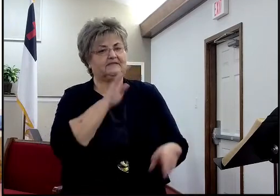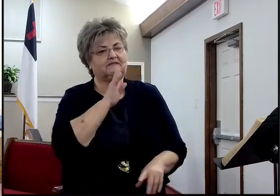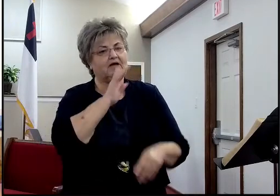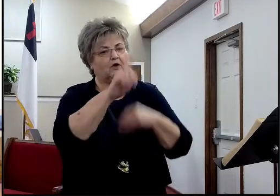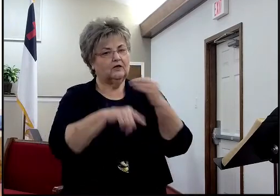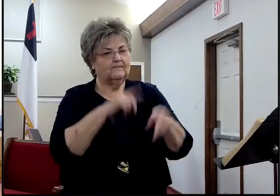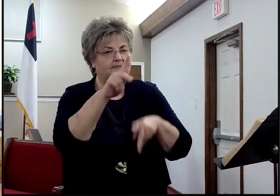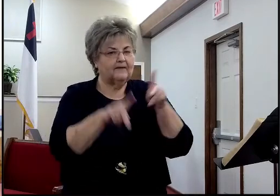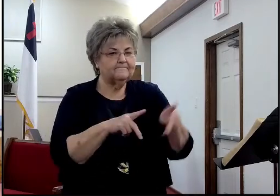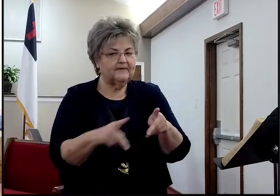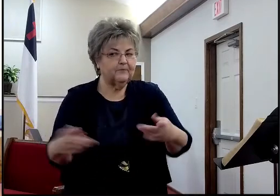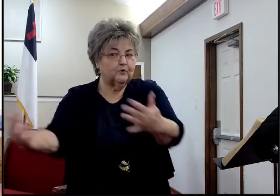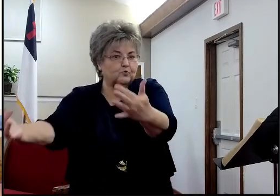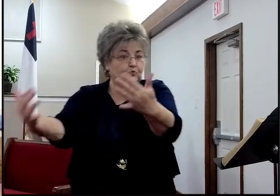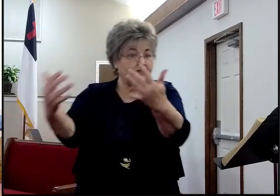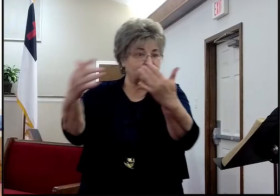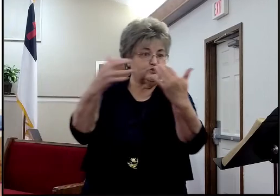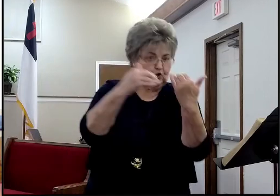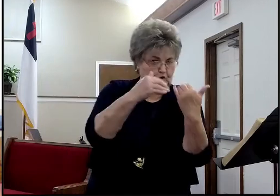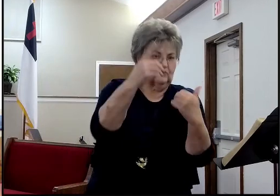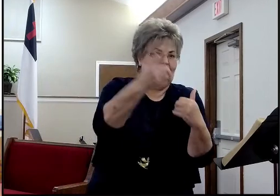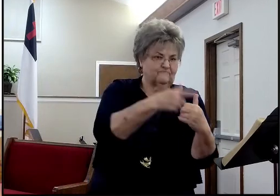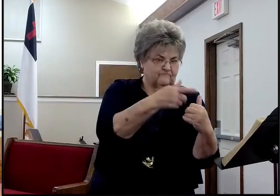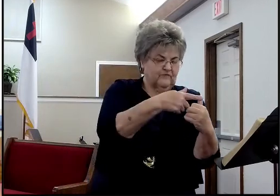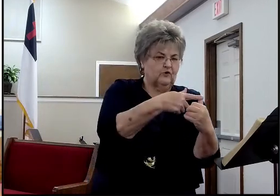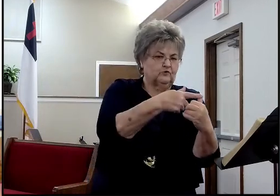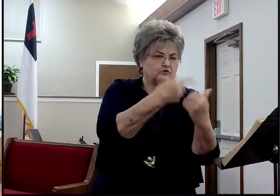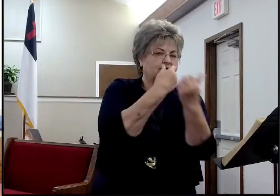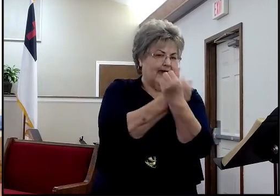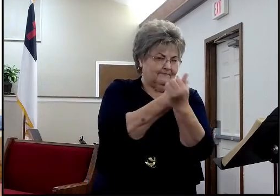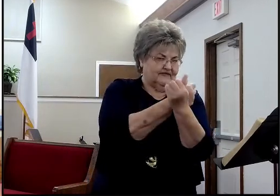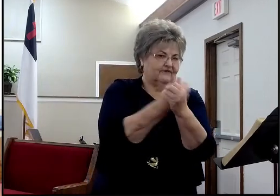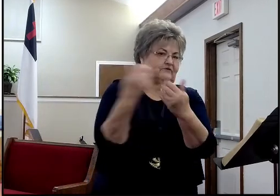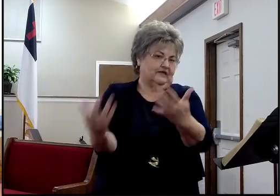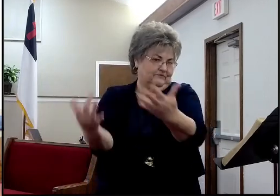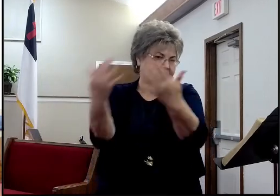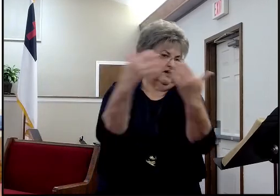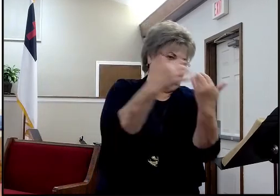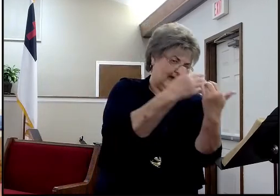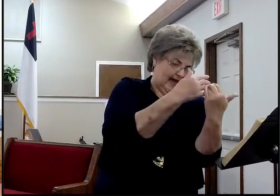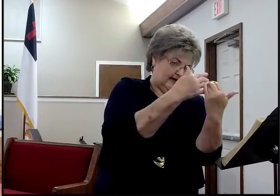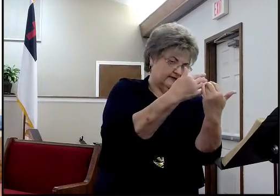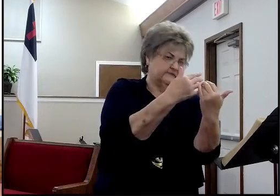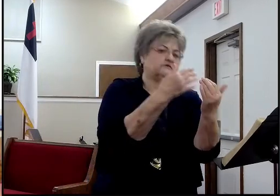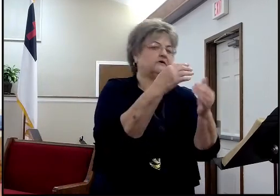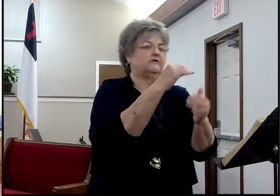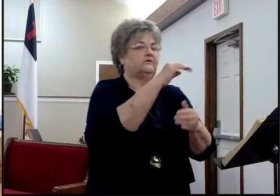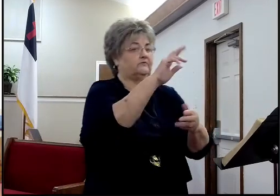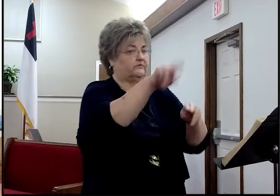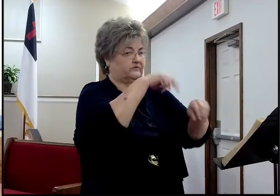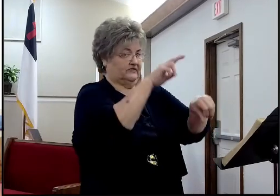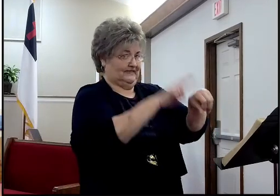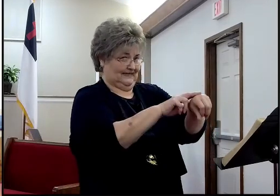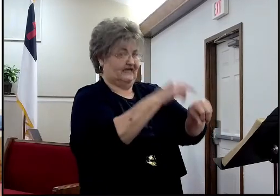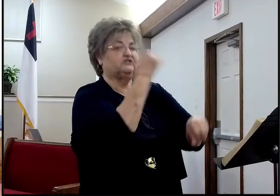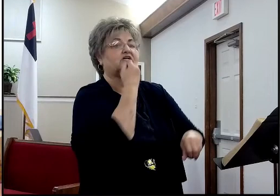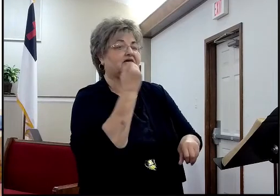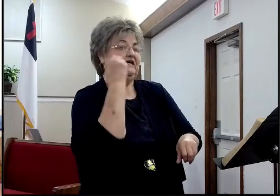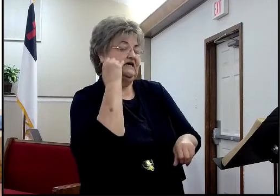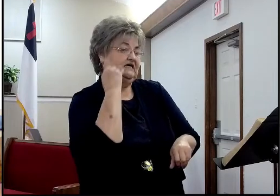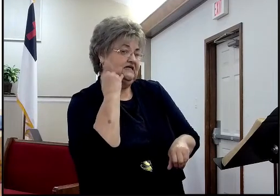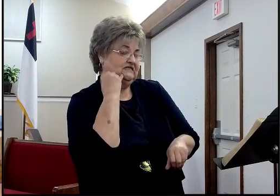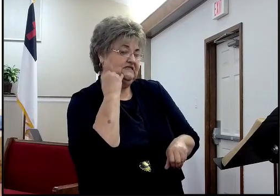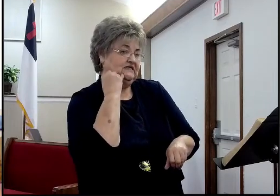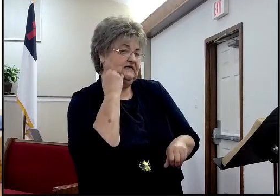Ezra carefully records, as an historian, he carefully records, the genealogies, of all these people, who are coming back, to the nation of Israel, of